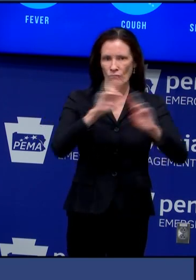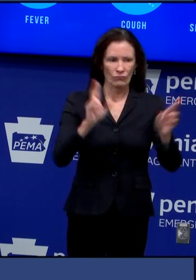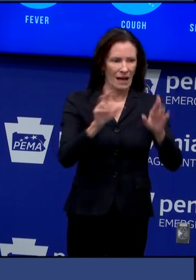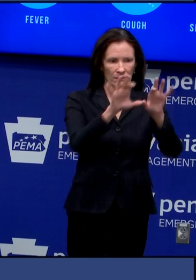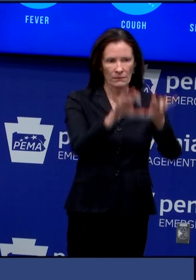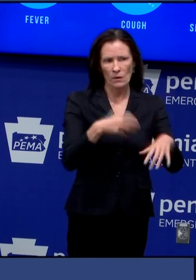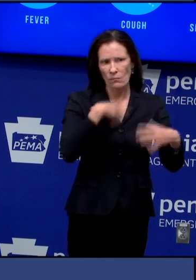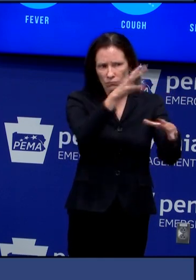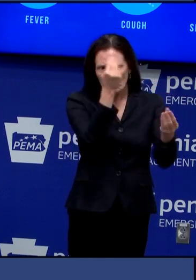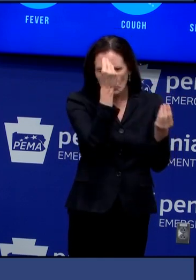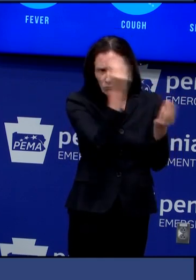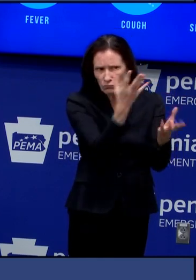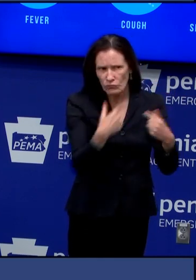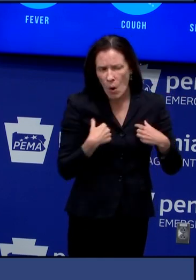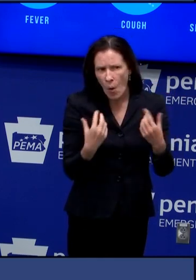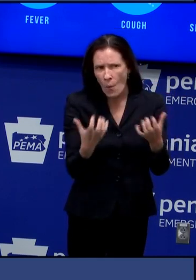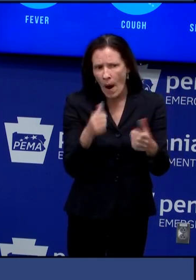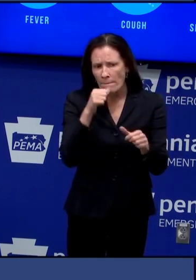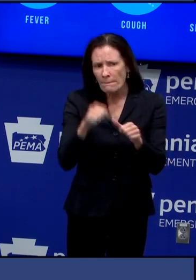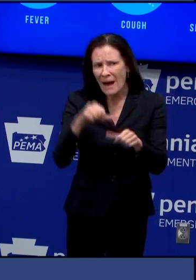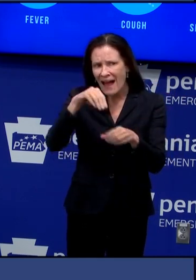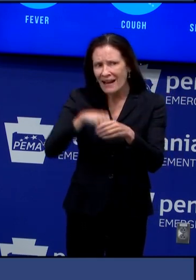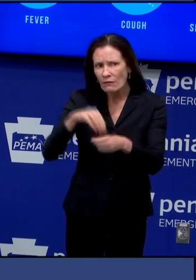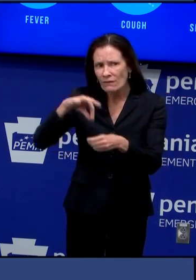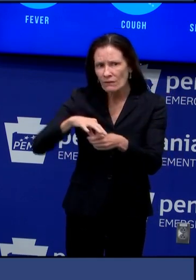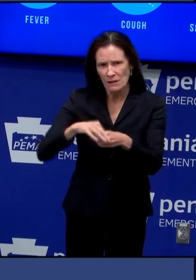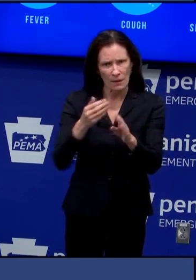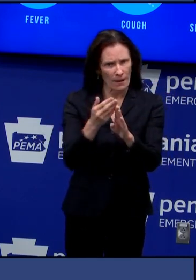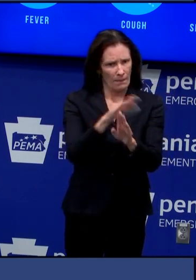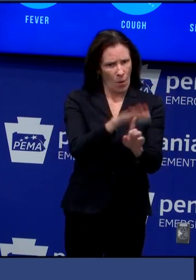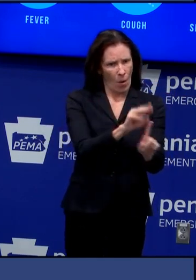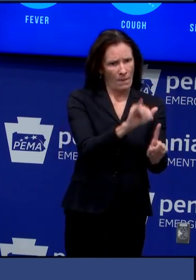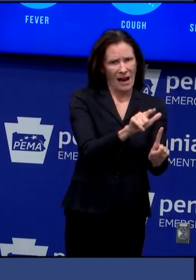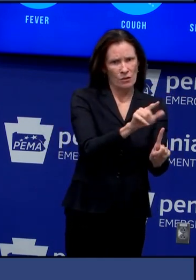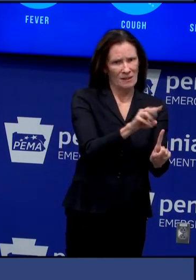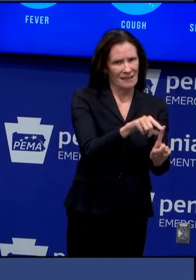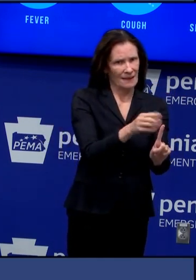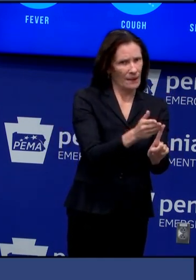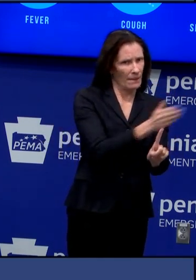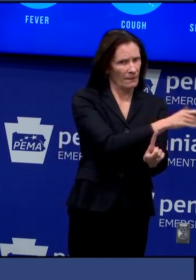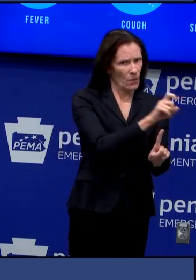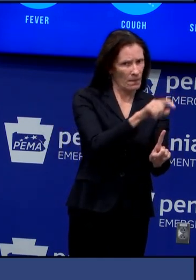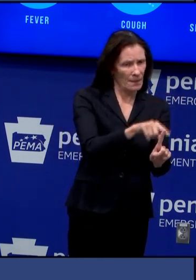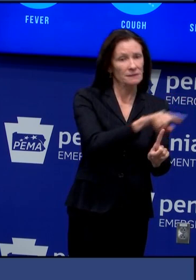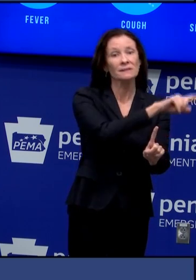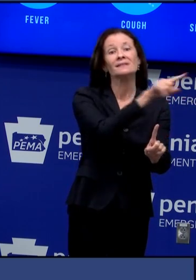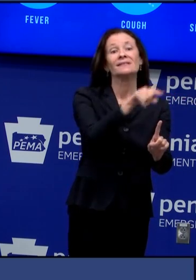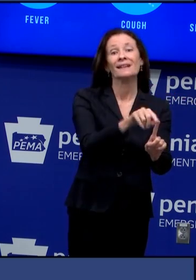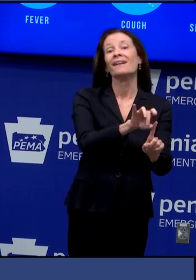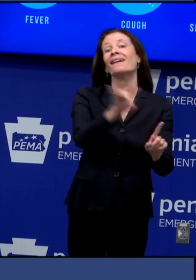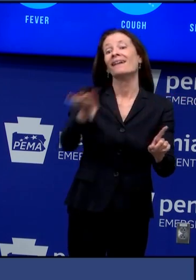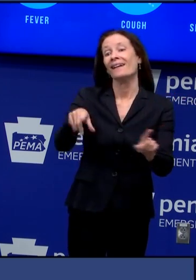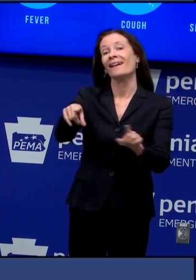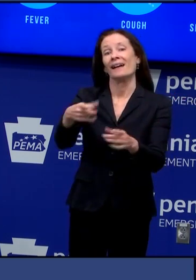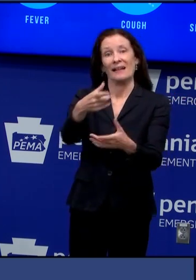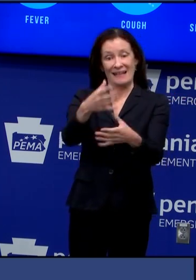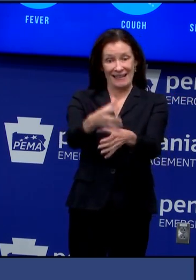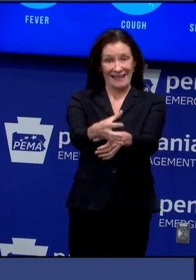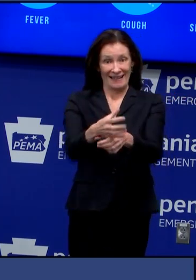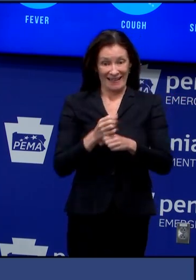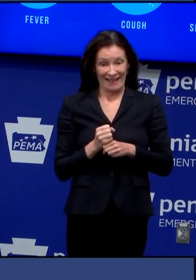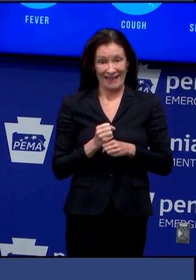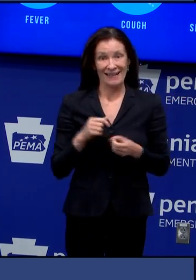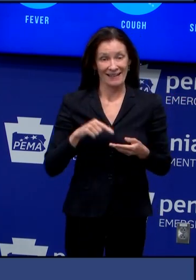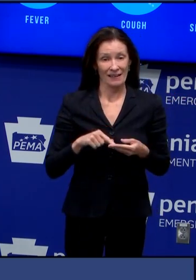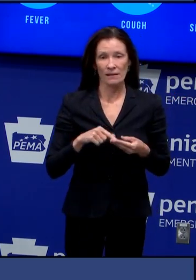Pennsylvanians considering voting by mail to apply as soon as possible I'm going to be applying today the voters in